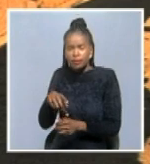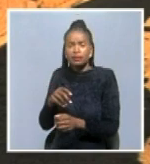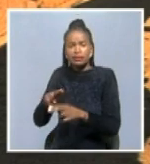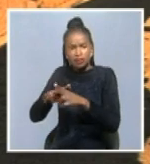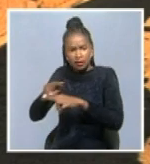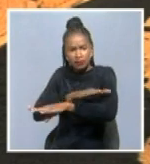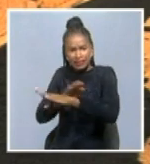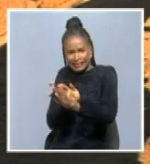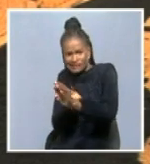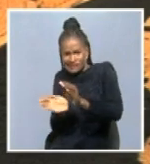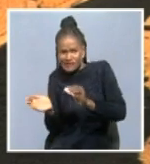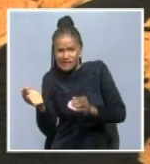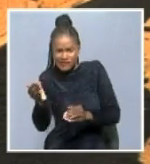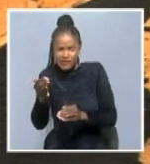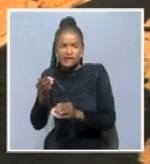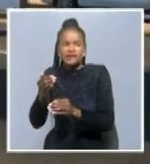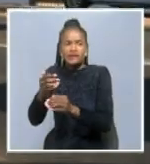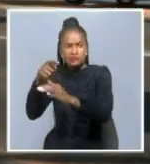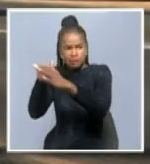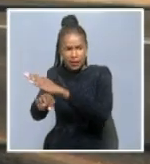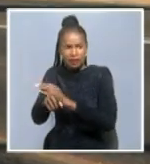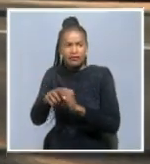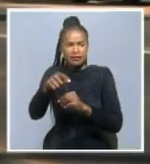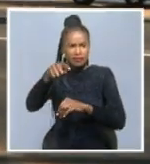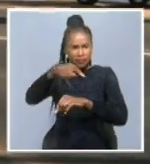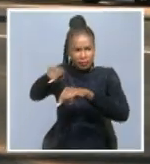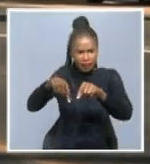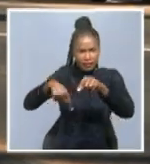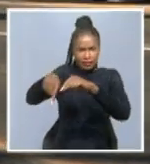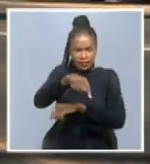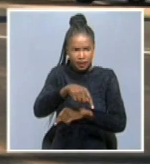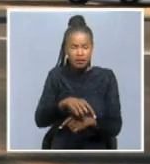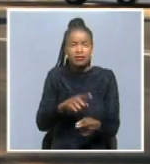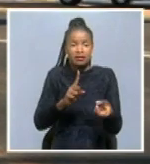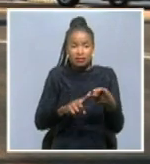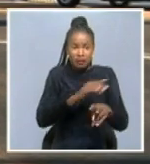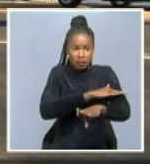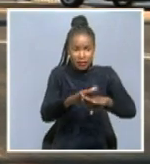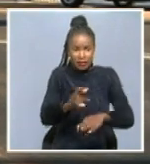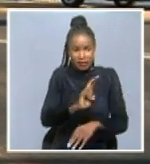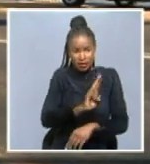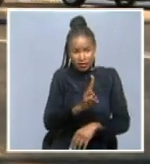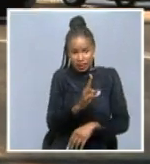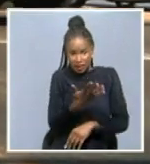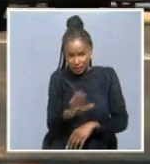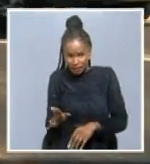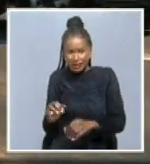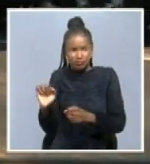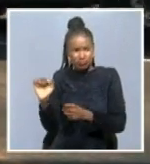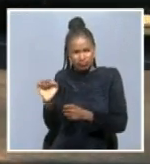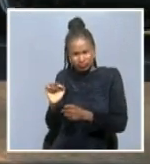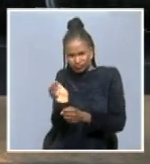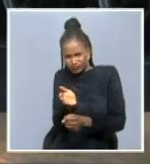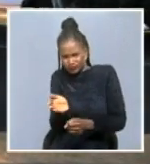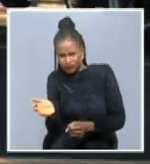also using the road along the beach from Hendespine. And what we